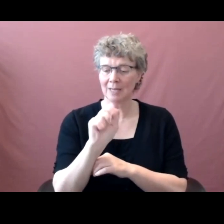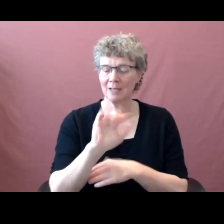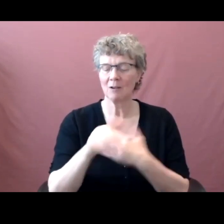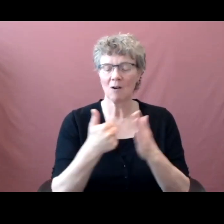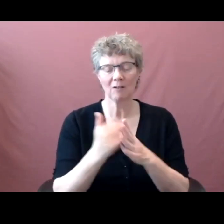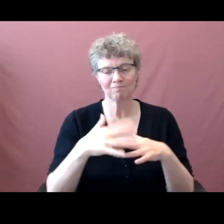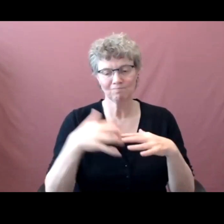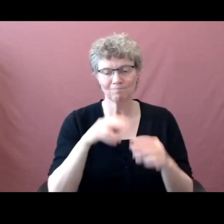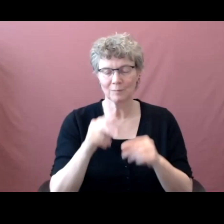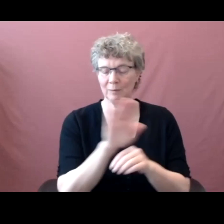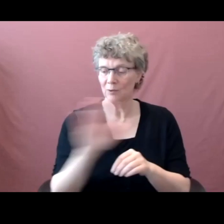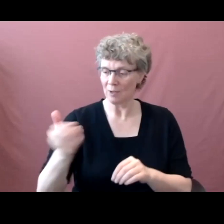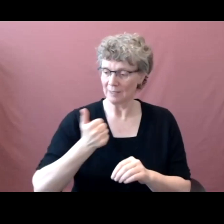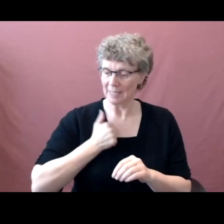communities.